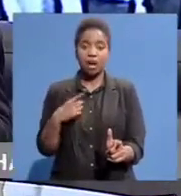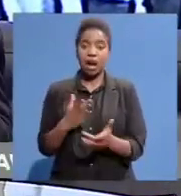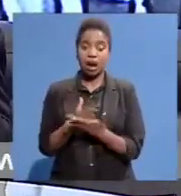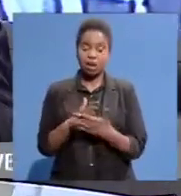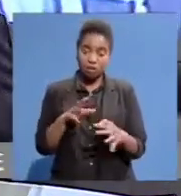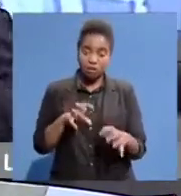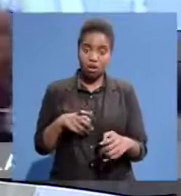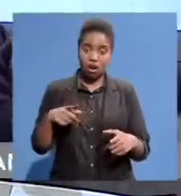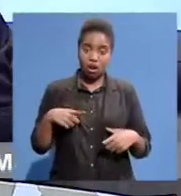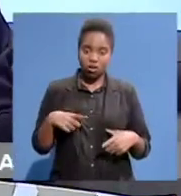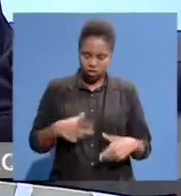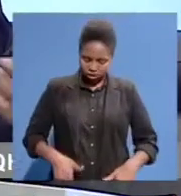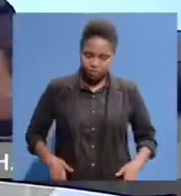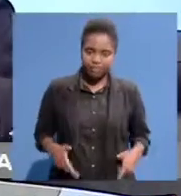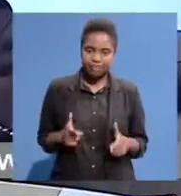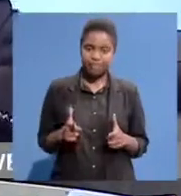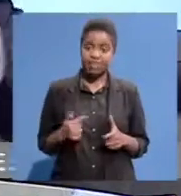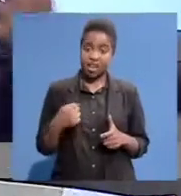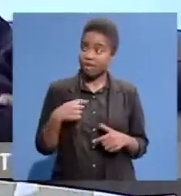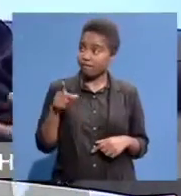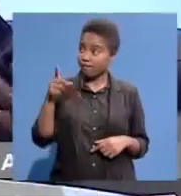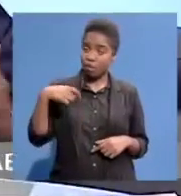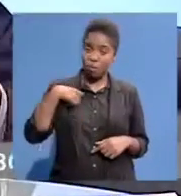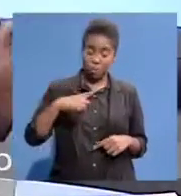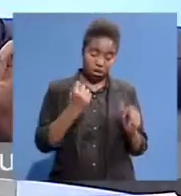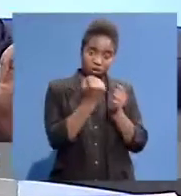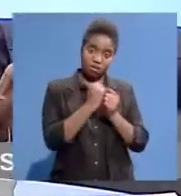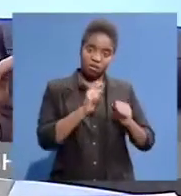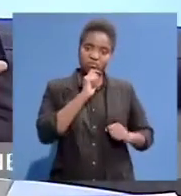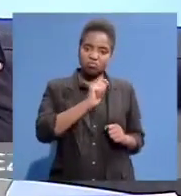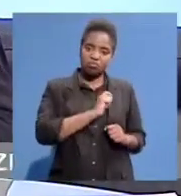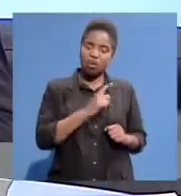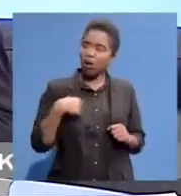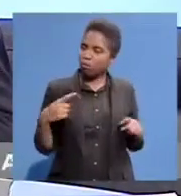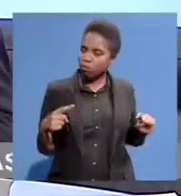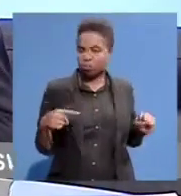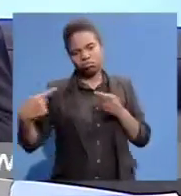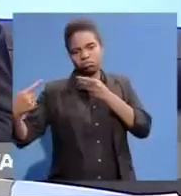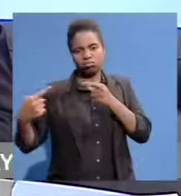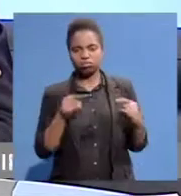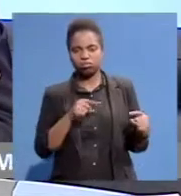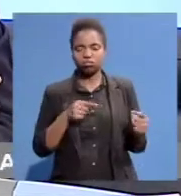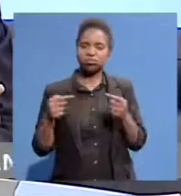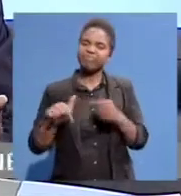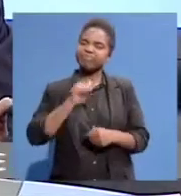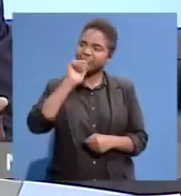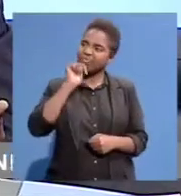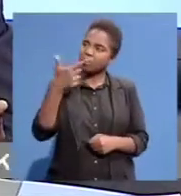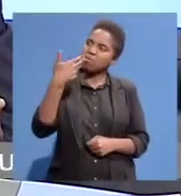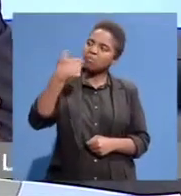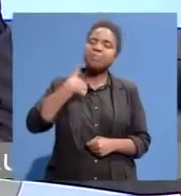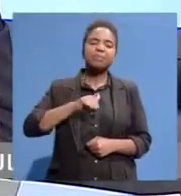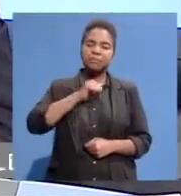those decisions That the only way We can relieve ourselves Of this Is either we are dead Or we will fight